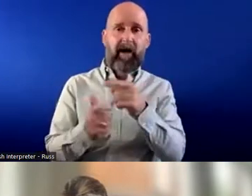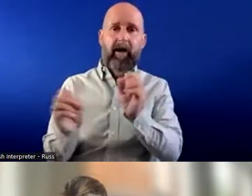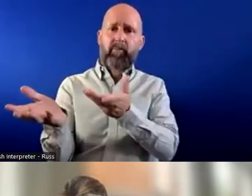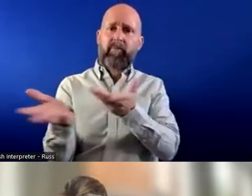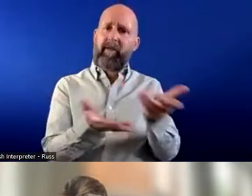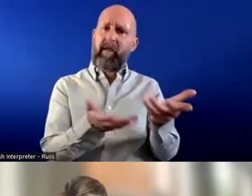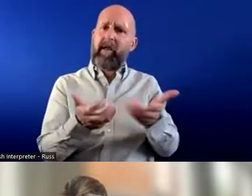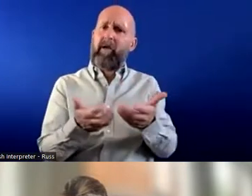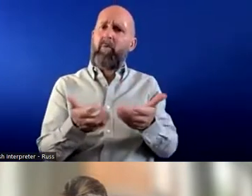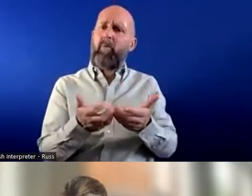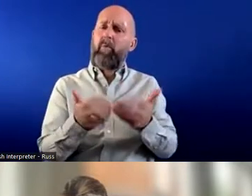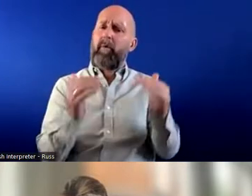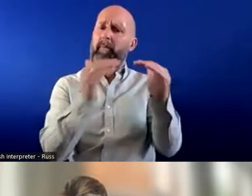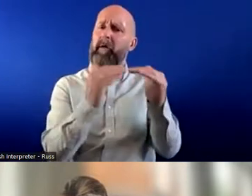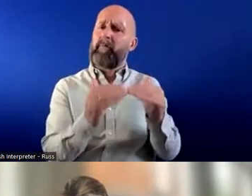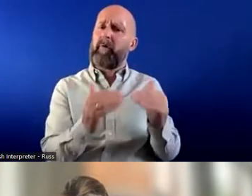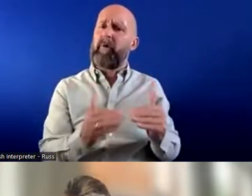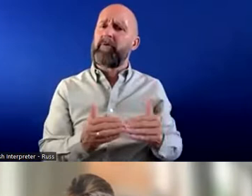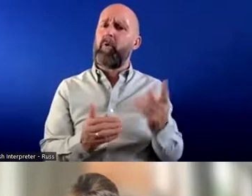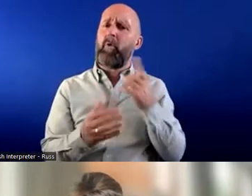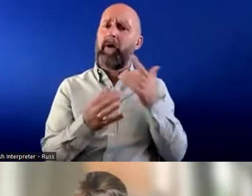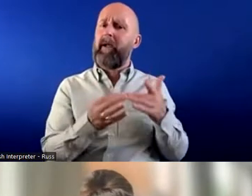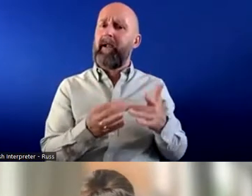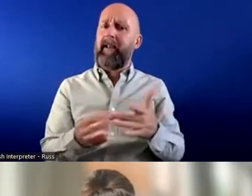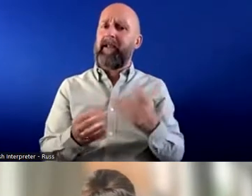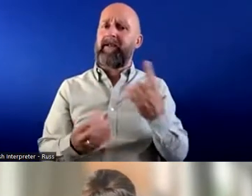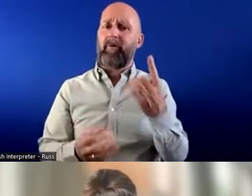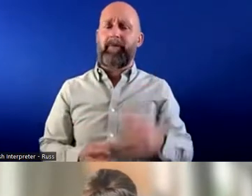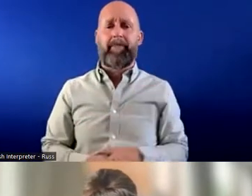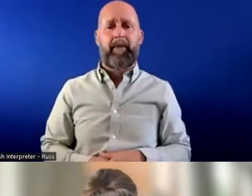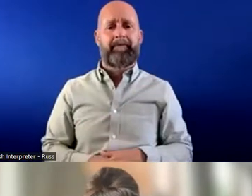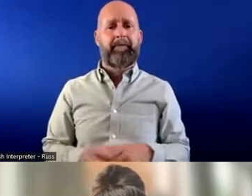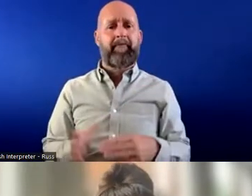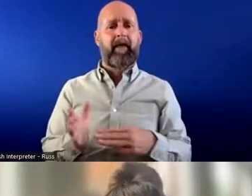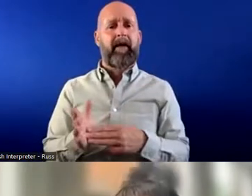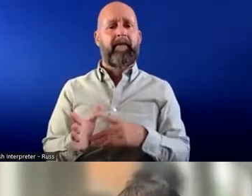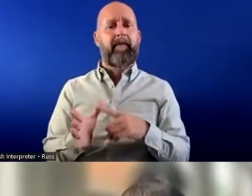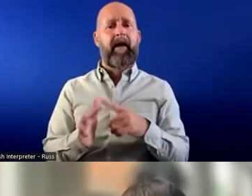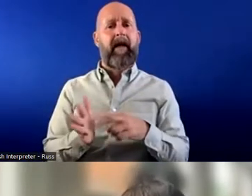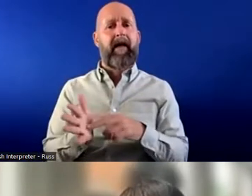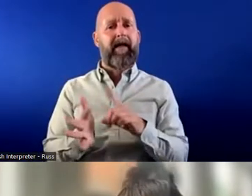appears to be out there. Who would like to take the lead on that one? Maeve would you like to kick off?